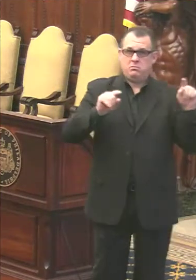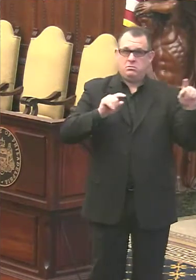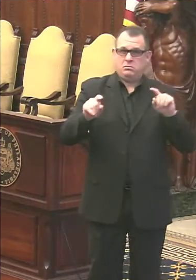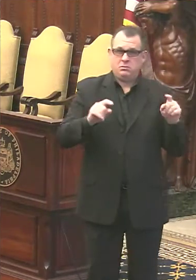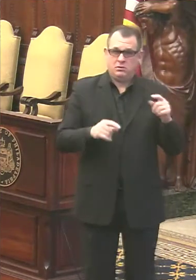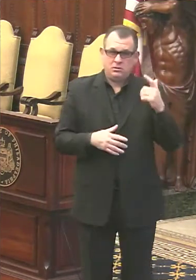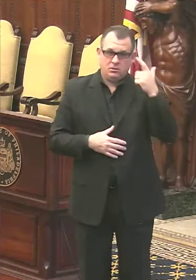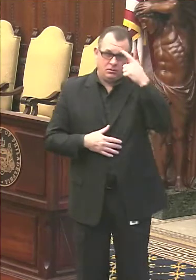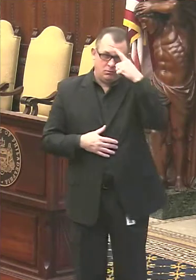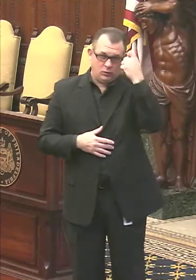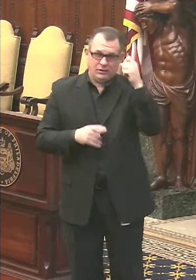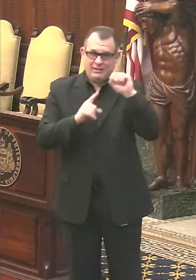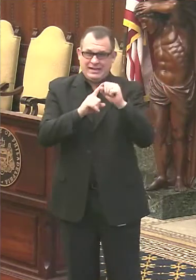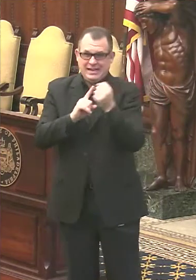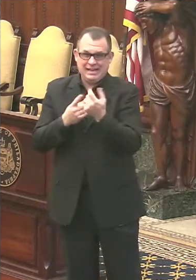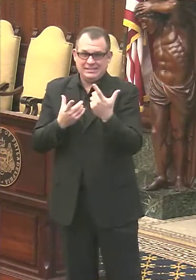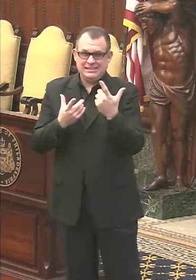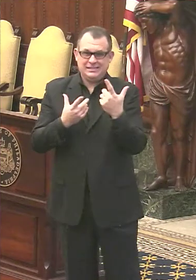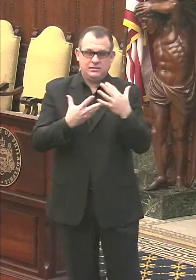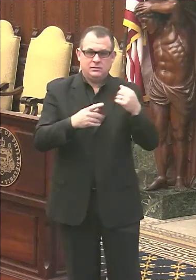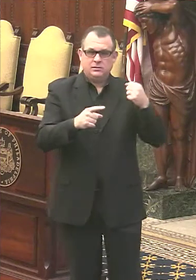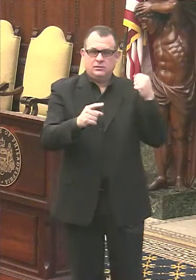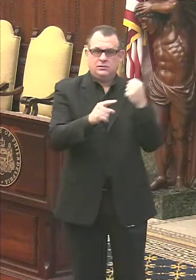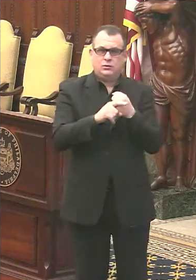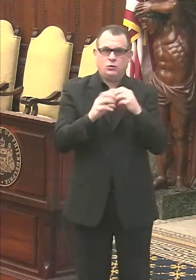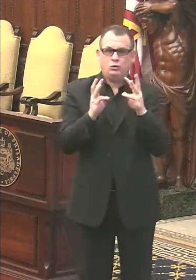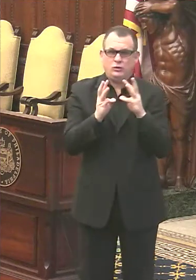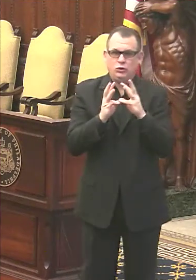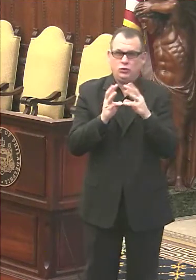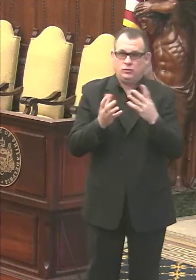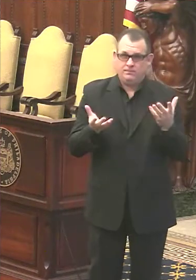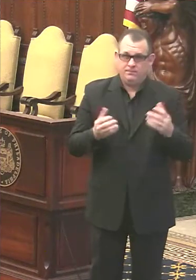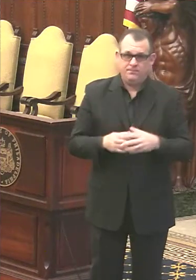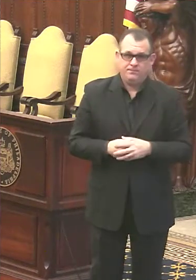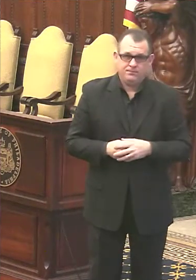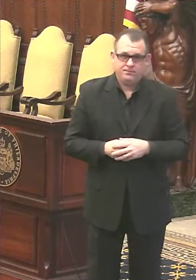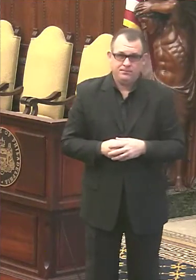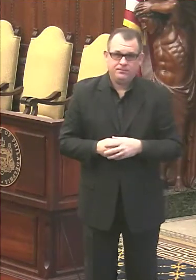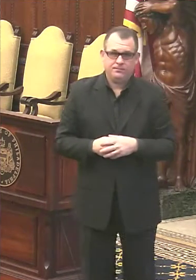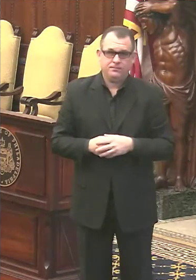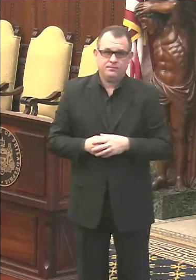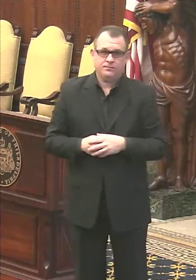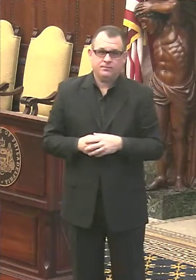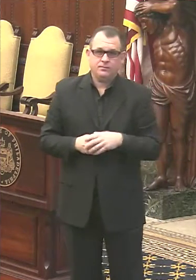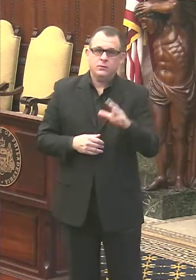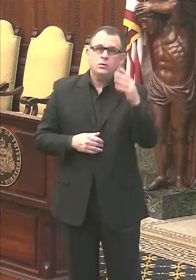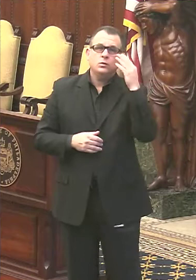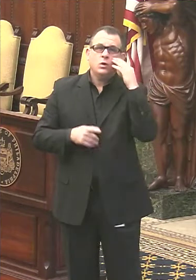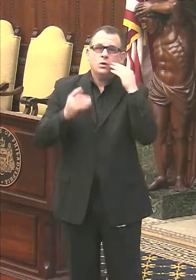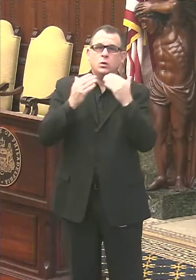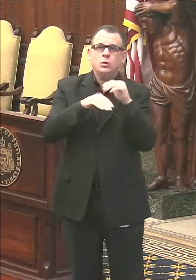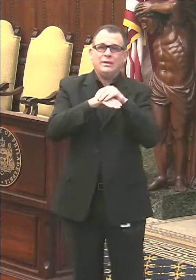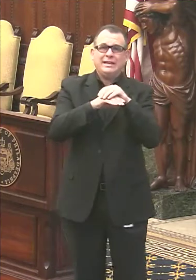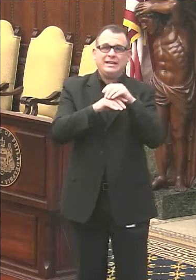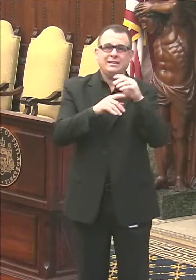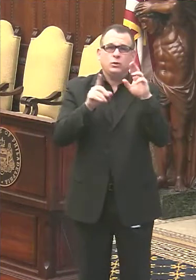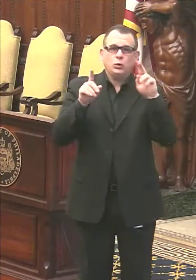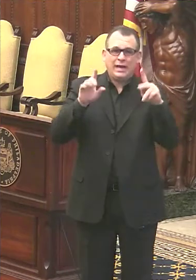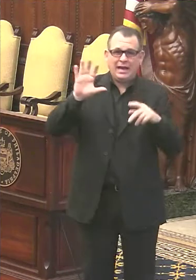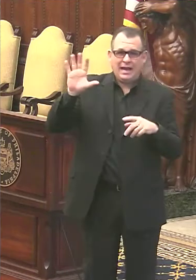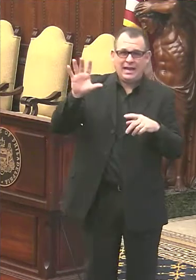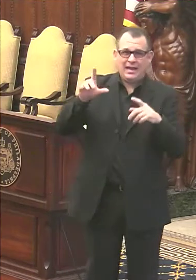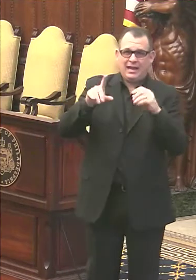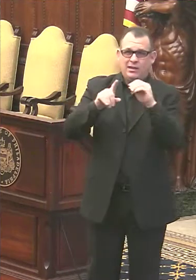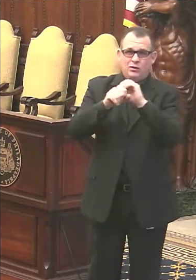winter wave. Now, let me talk a little bit about this new United Kingdom variant of the coronavirus. Since the past,